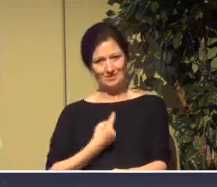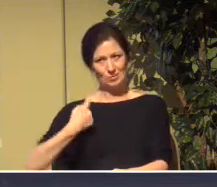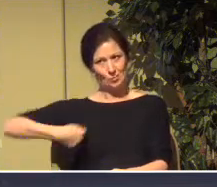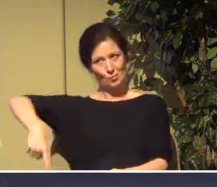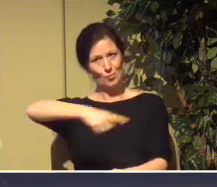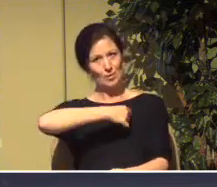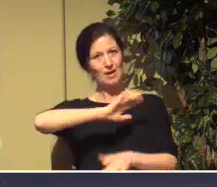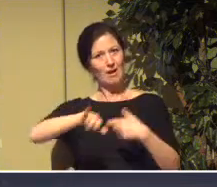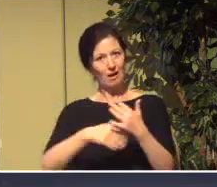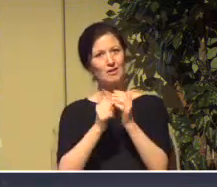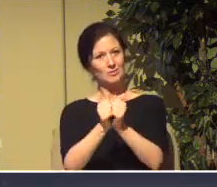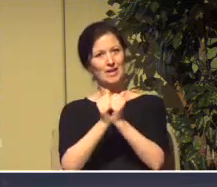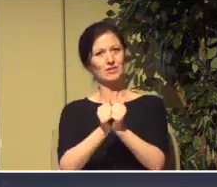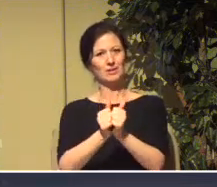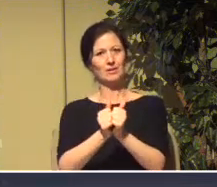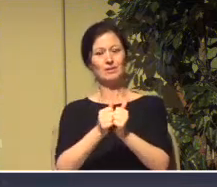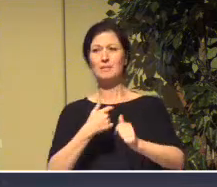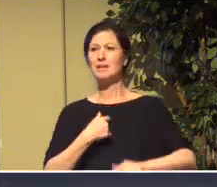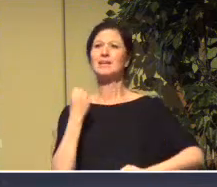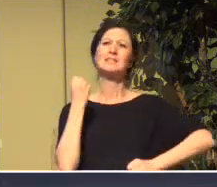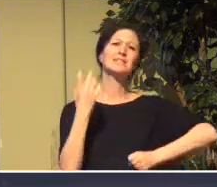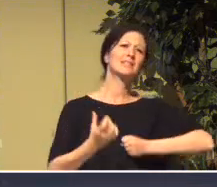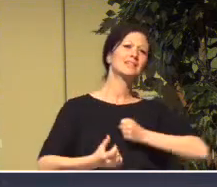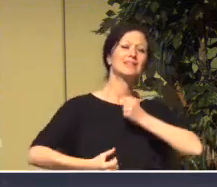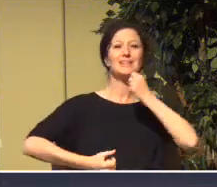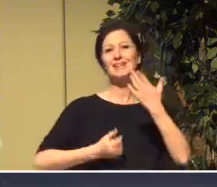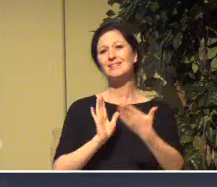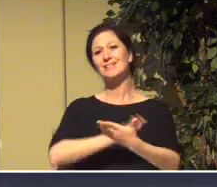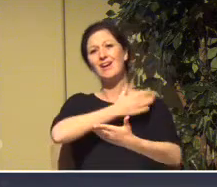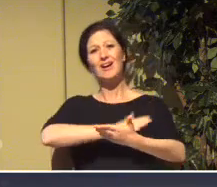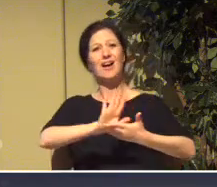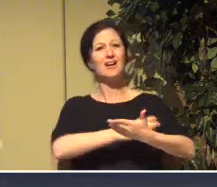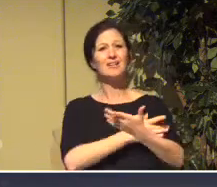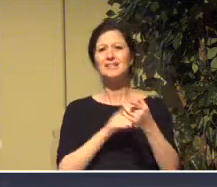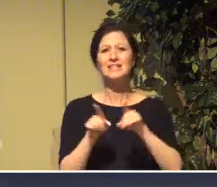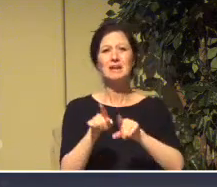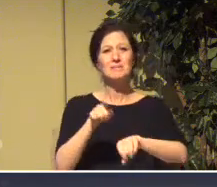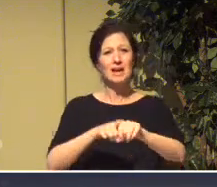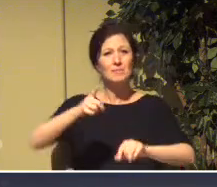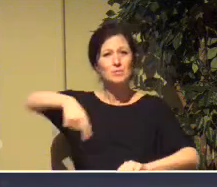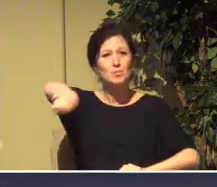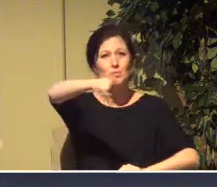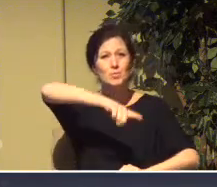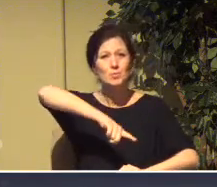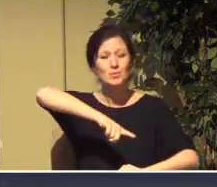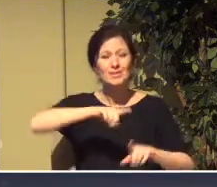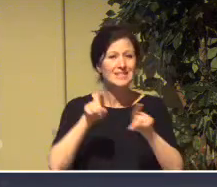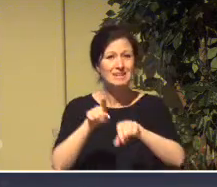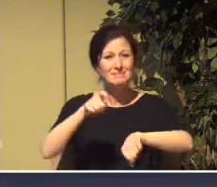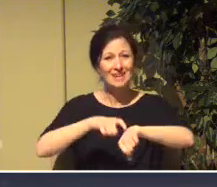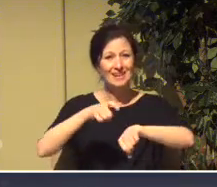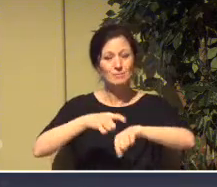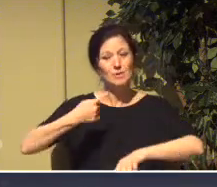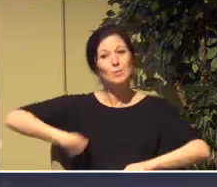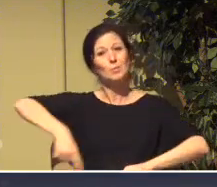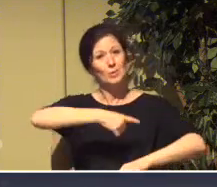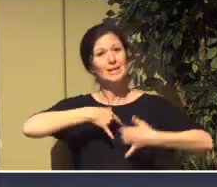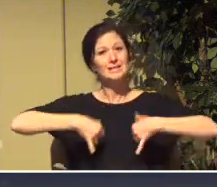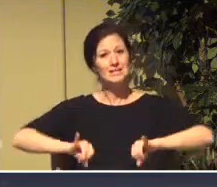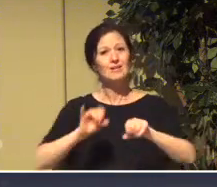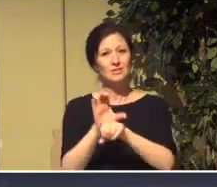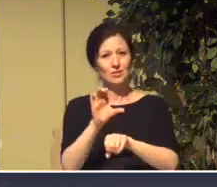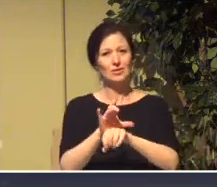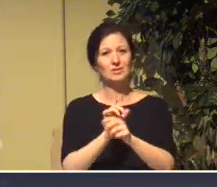together. That as I sing the songs that are being sung that there are others who are singing them too. We are the church together